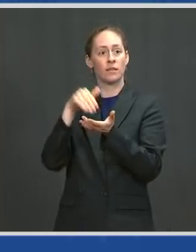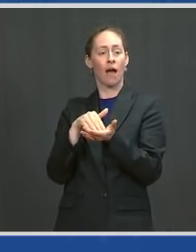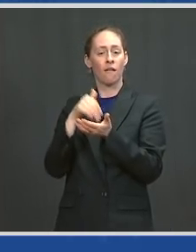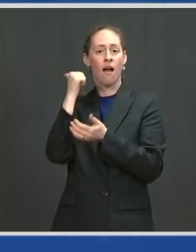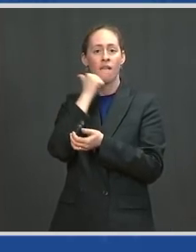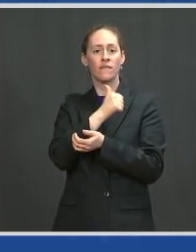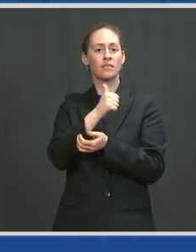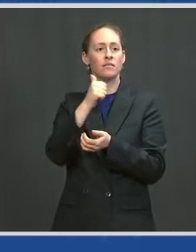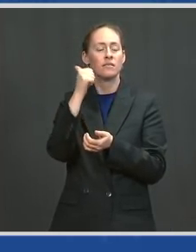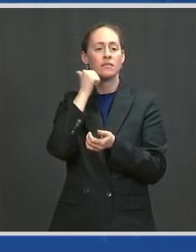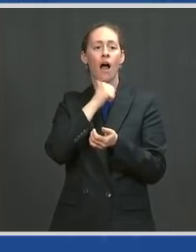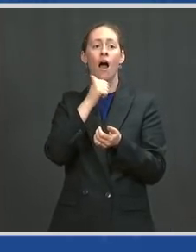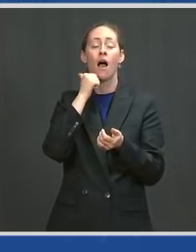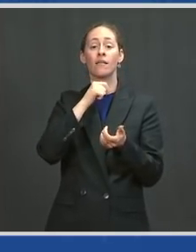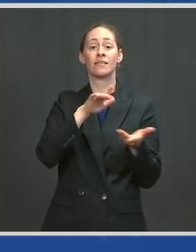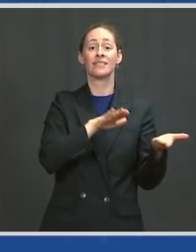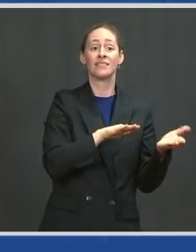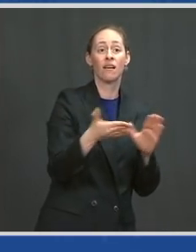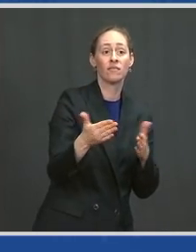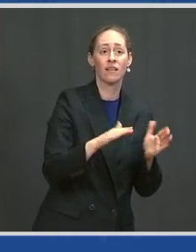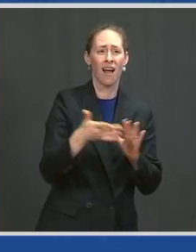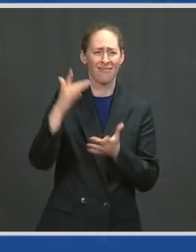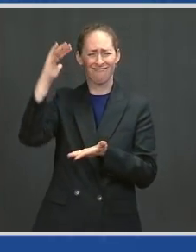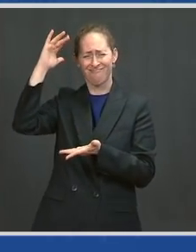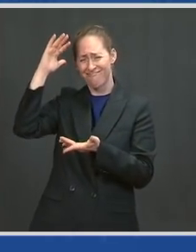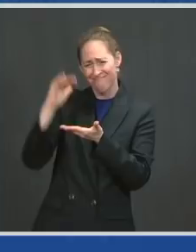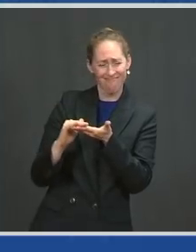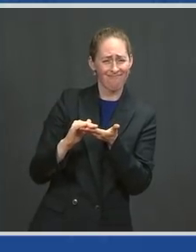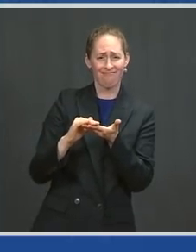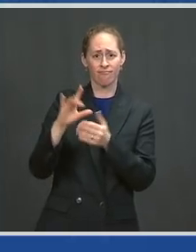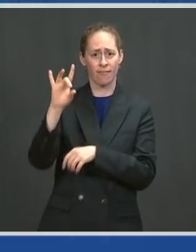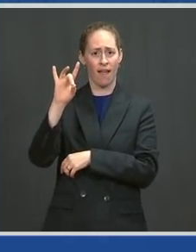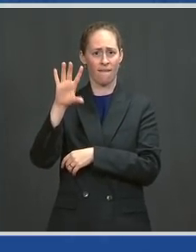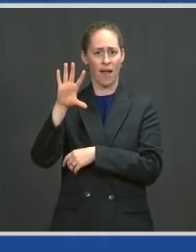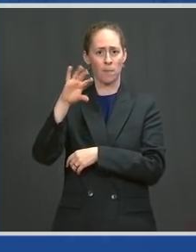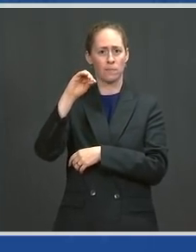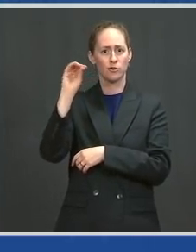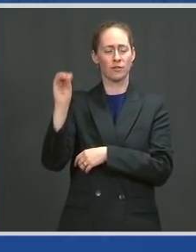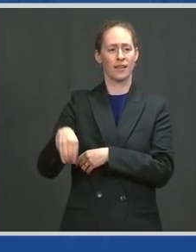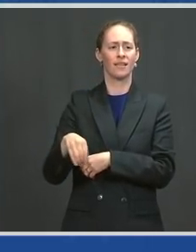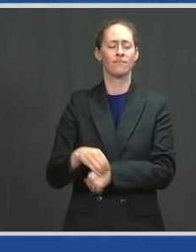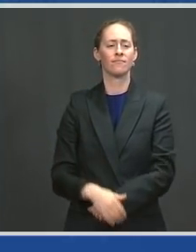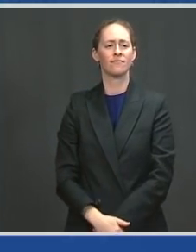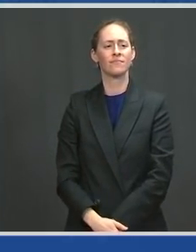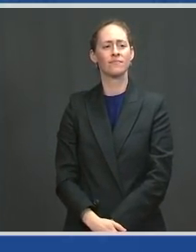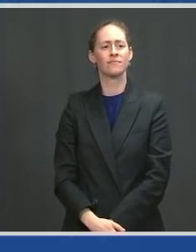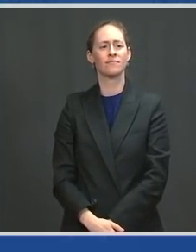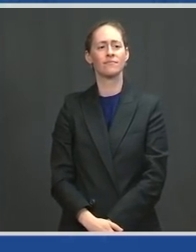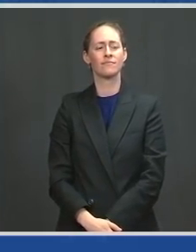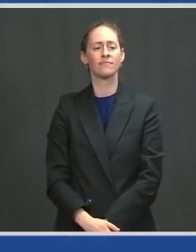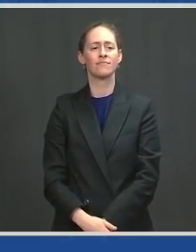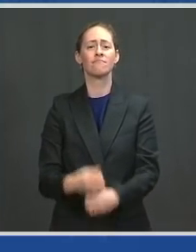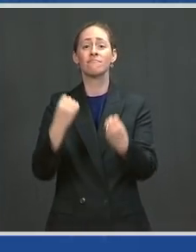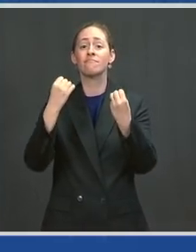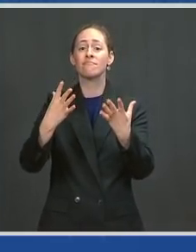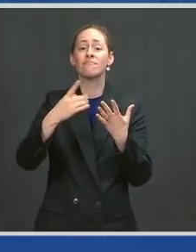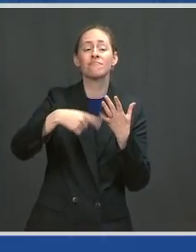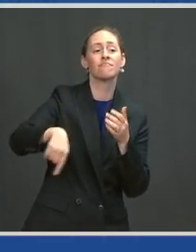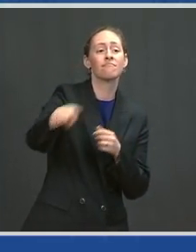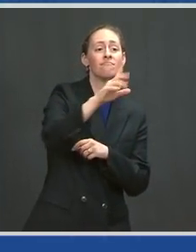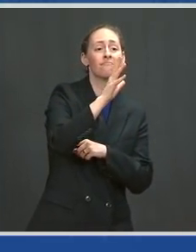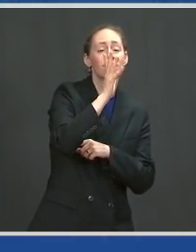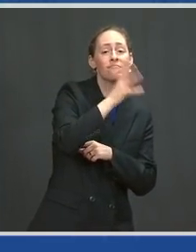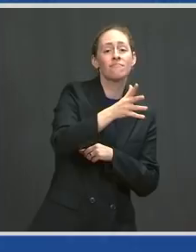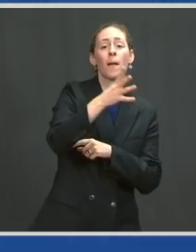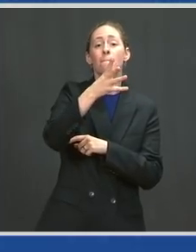Deaths have dropped by over 85 percent. Tens of thousands of moms and dads, grandpops and grandmoms, brothers, sisters,